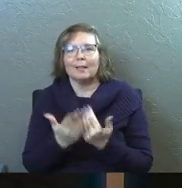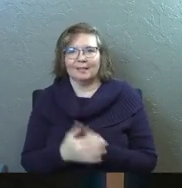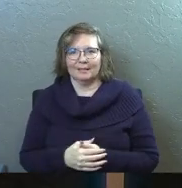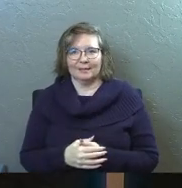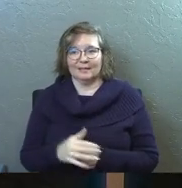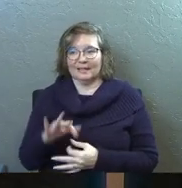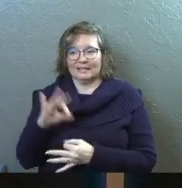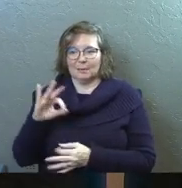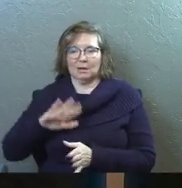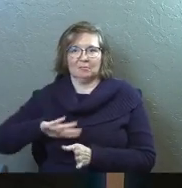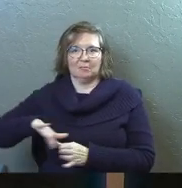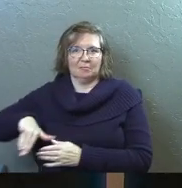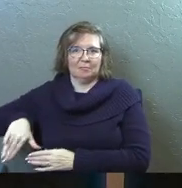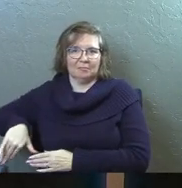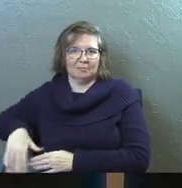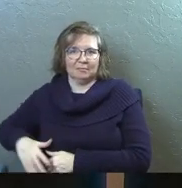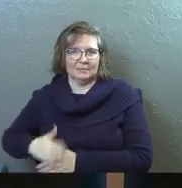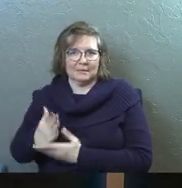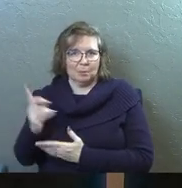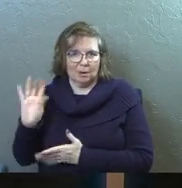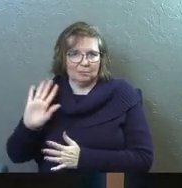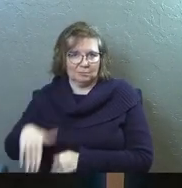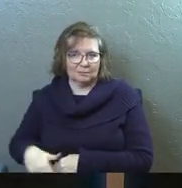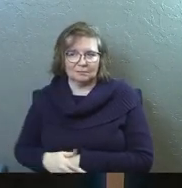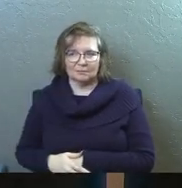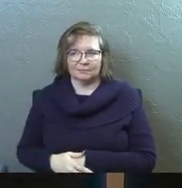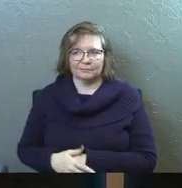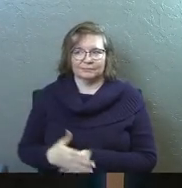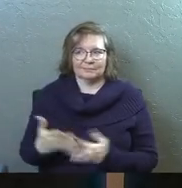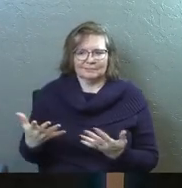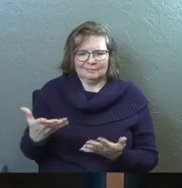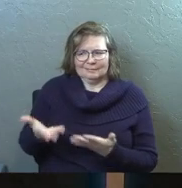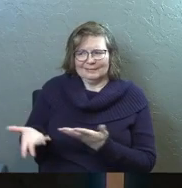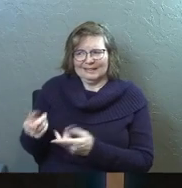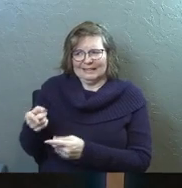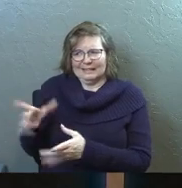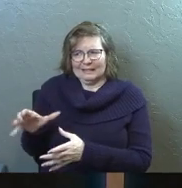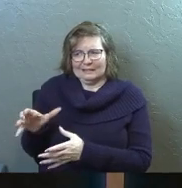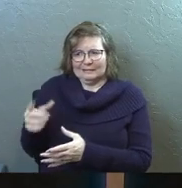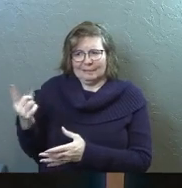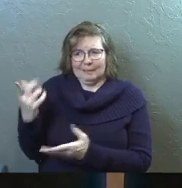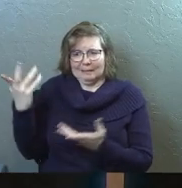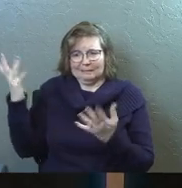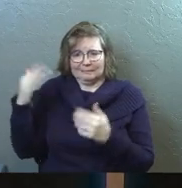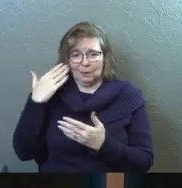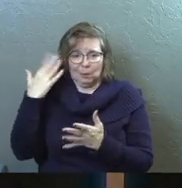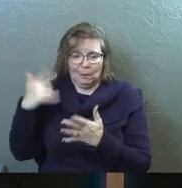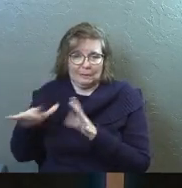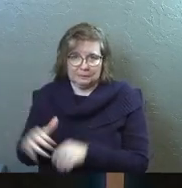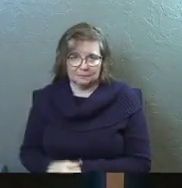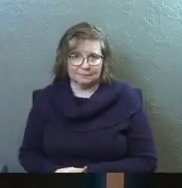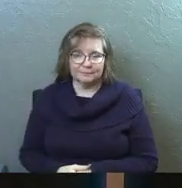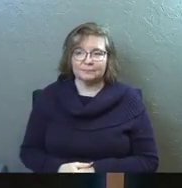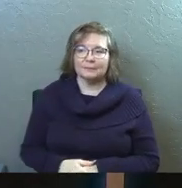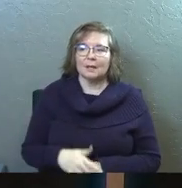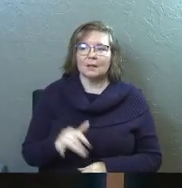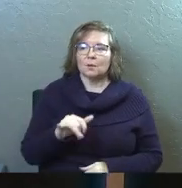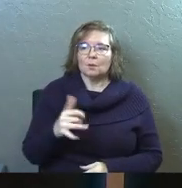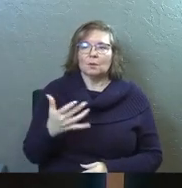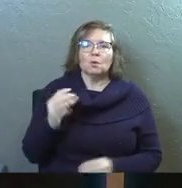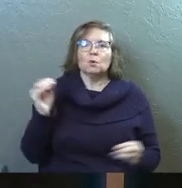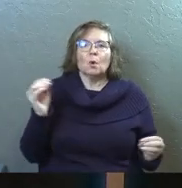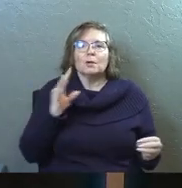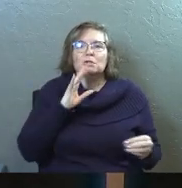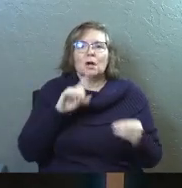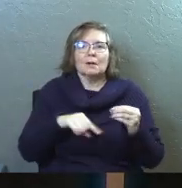Like the Spirit just got forgotten somewhere. We were, they were like, well, he does something, something. We don't know what he does. You know, there was this like,